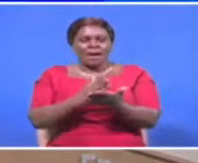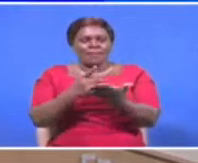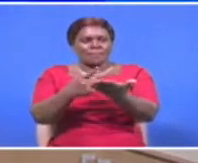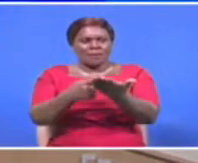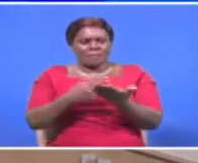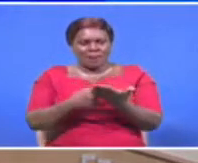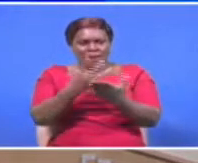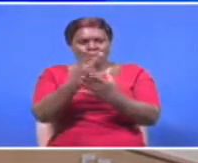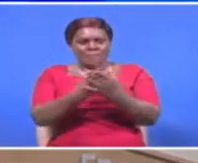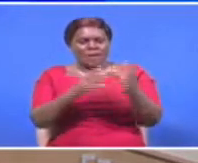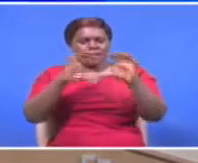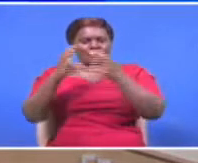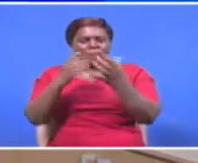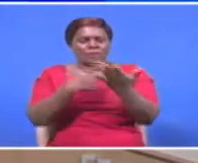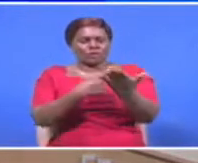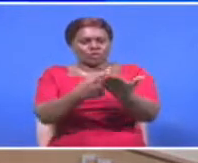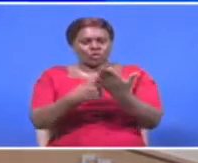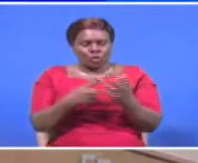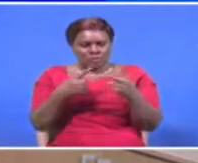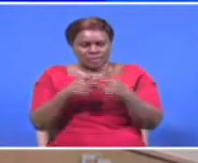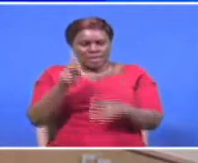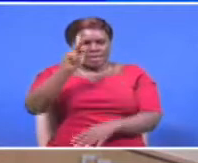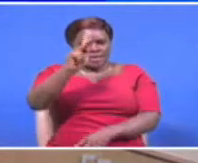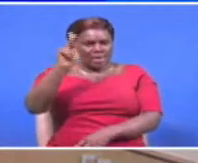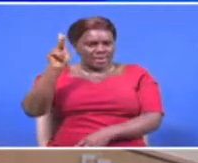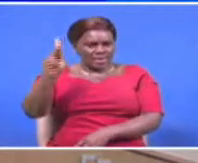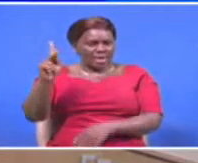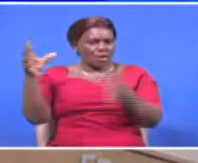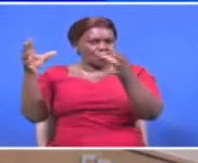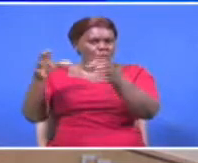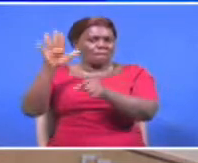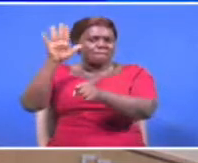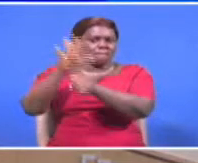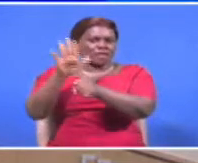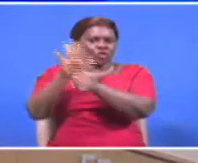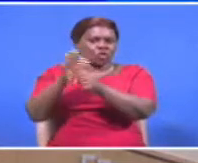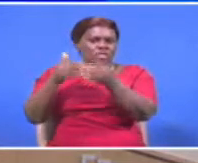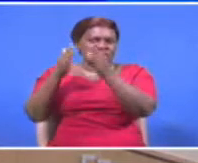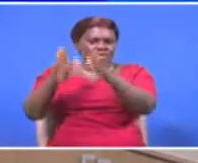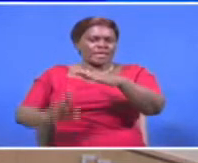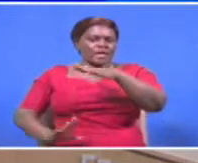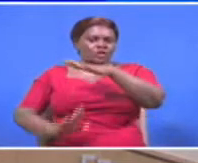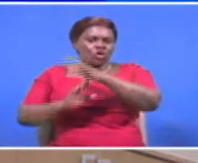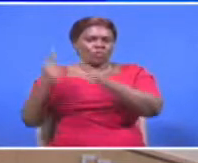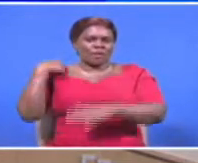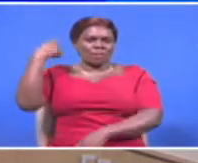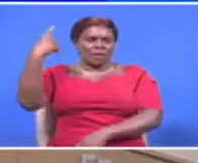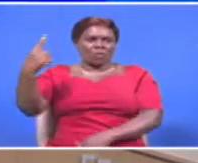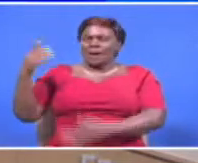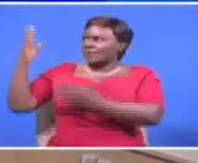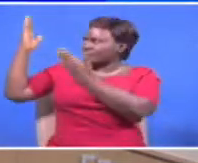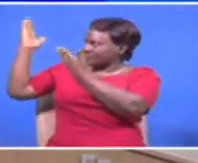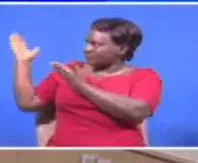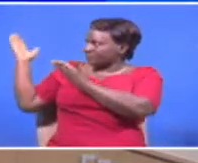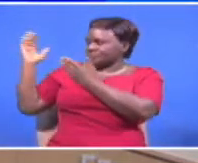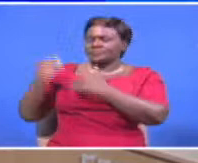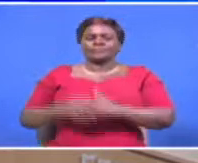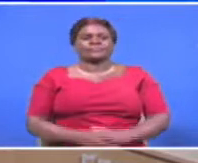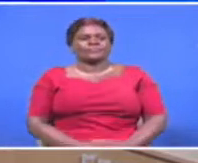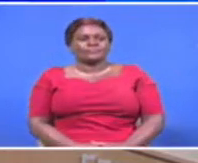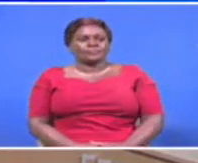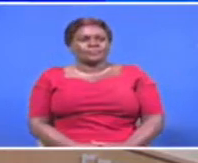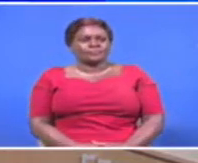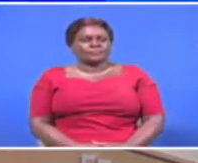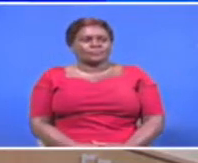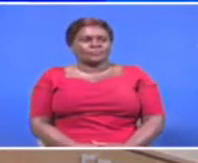bipartisan team so we begin with kenya kwanza majority leader in the national assembly kimani shungwa will be leading that team